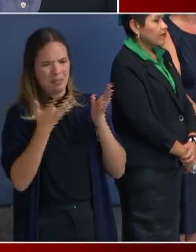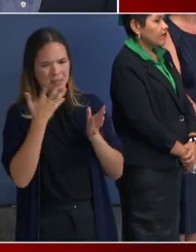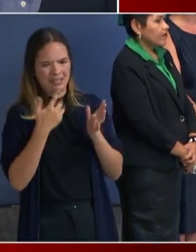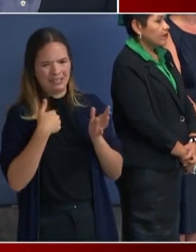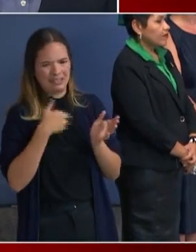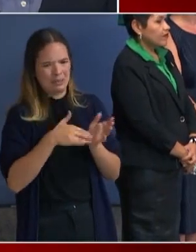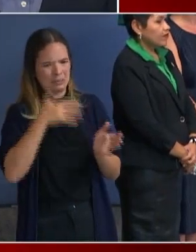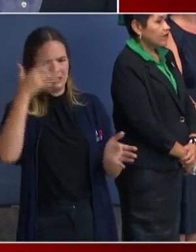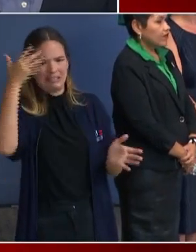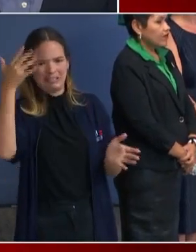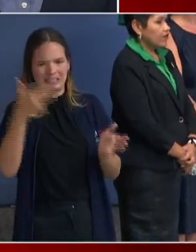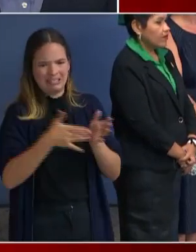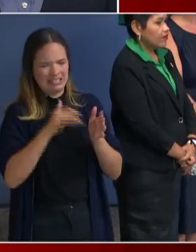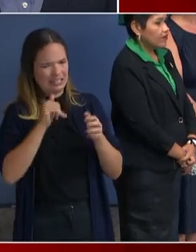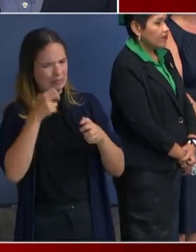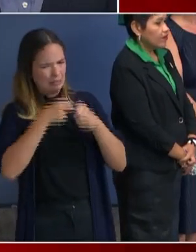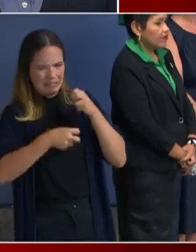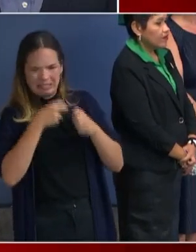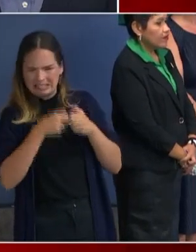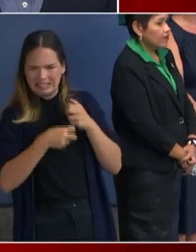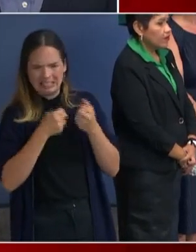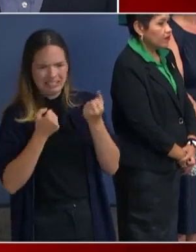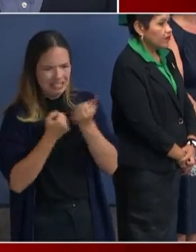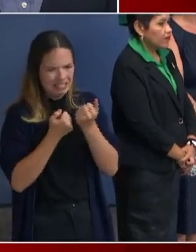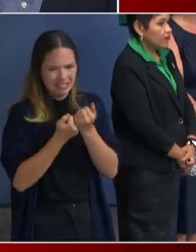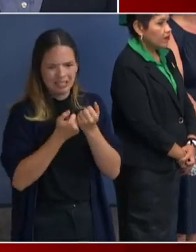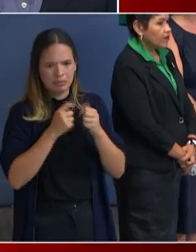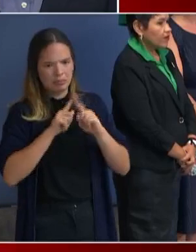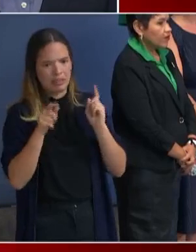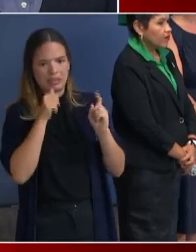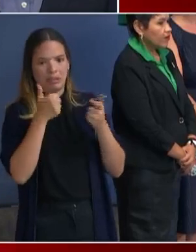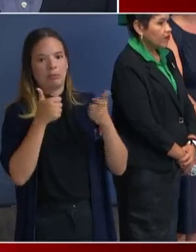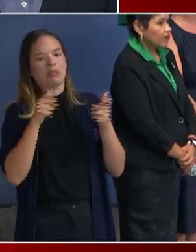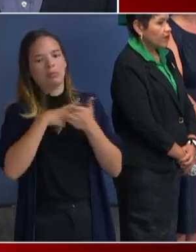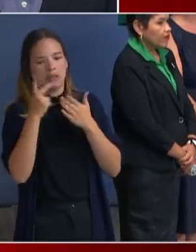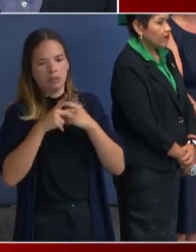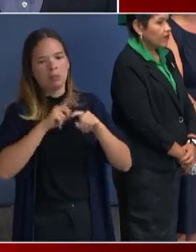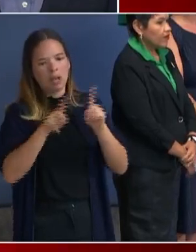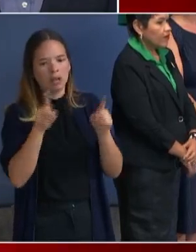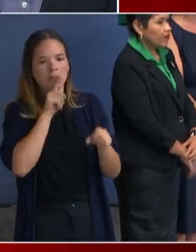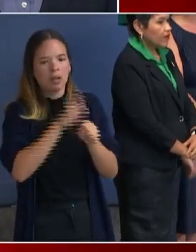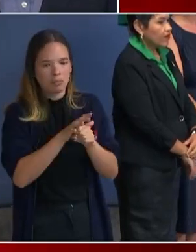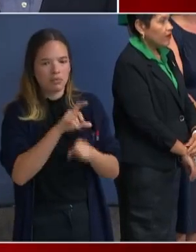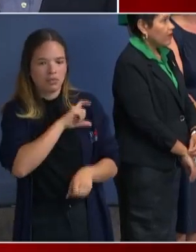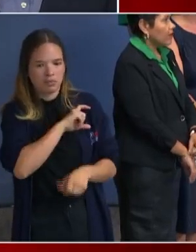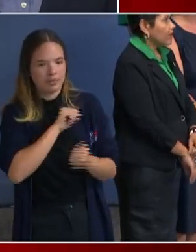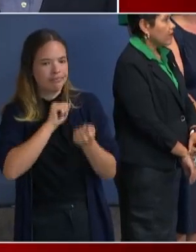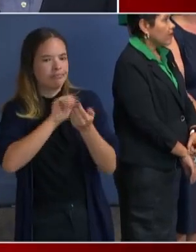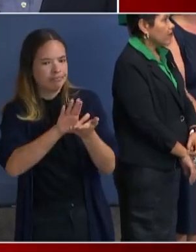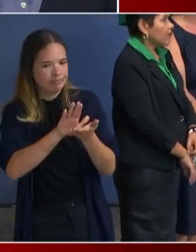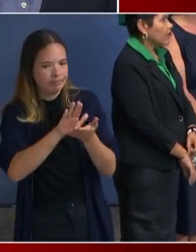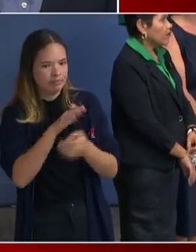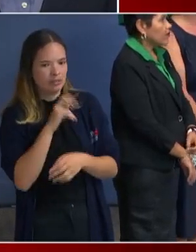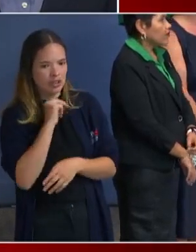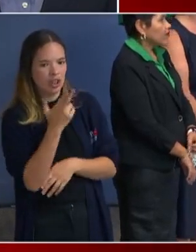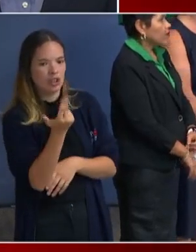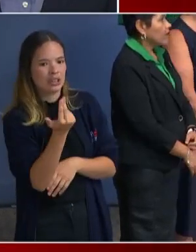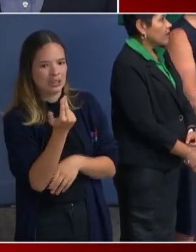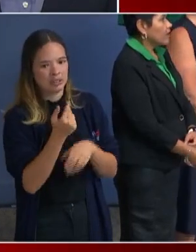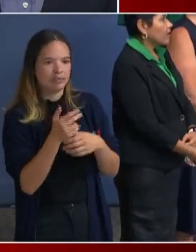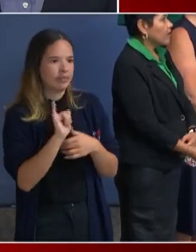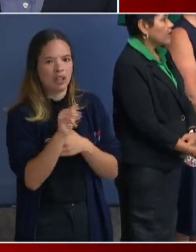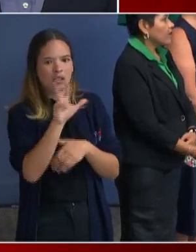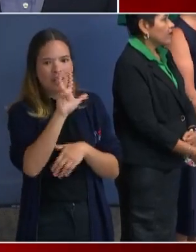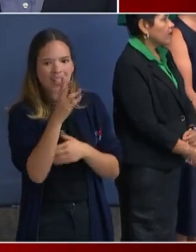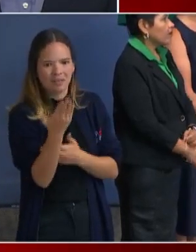not a like widespread program, but I can promise you if the police encounter a 13 year old out at three o'clock in the morning, they're